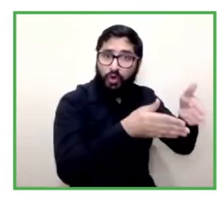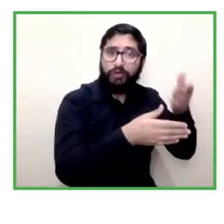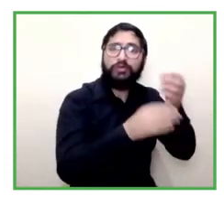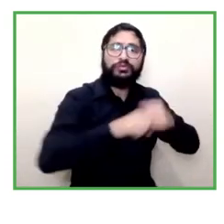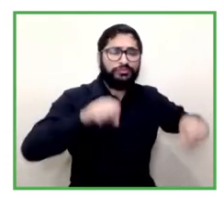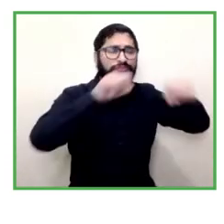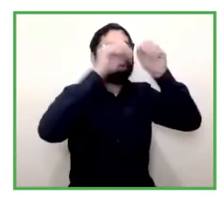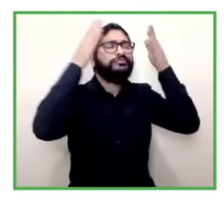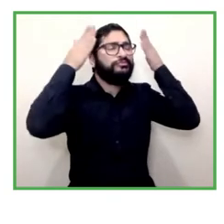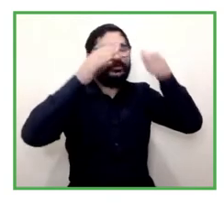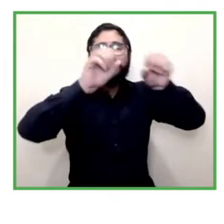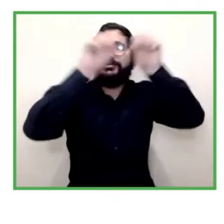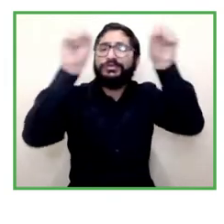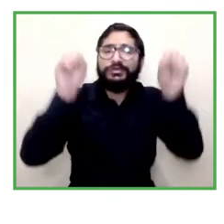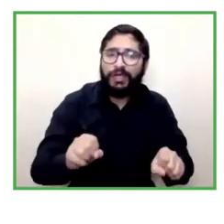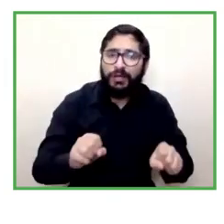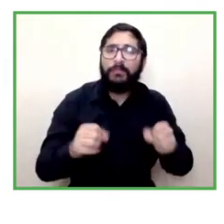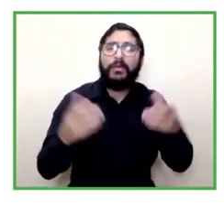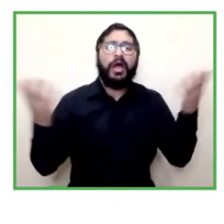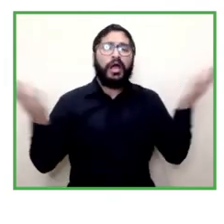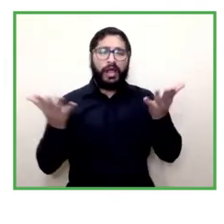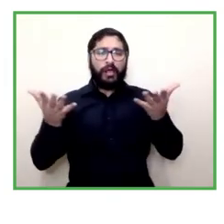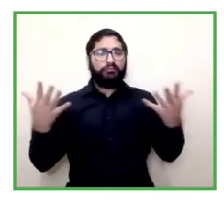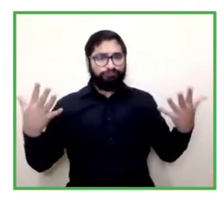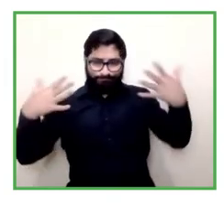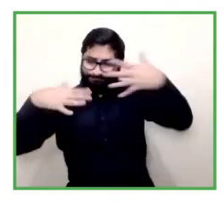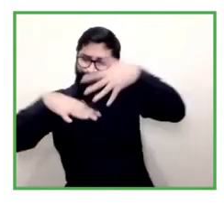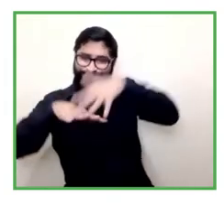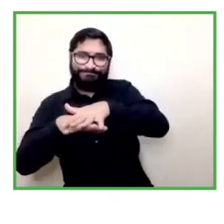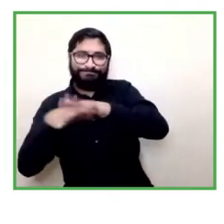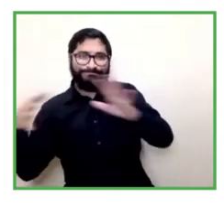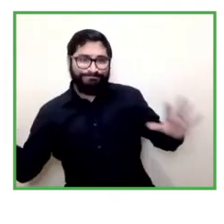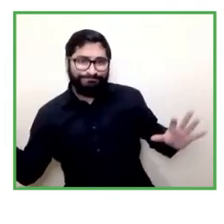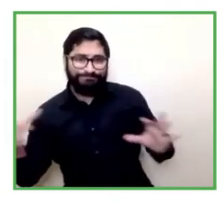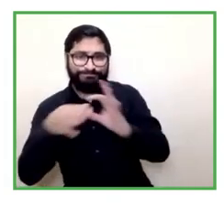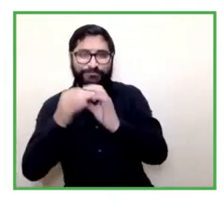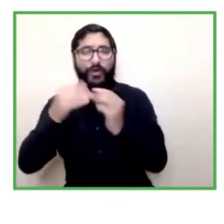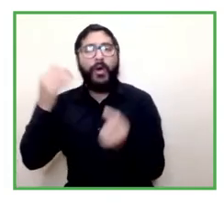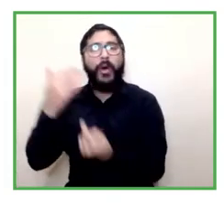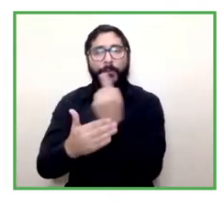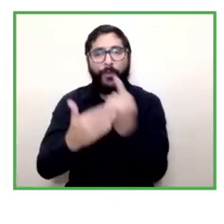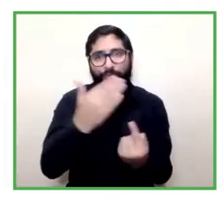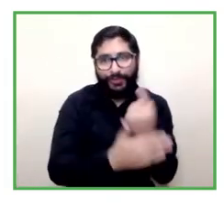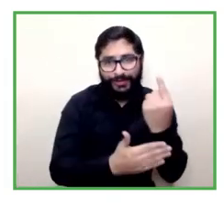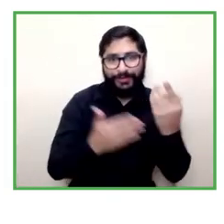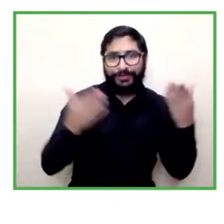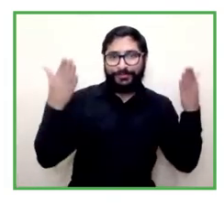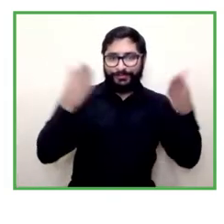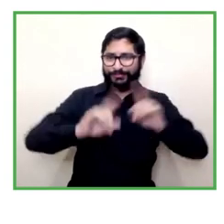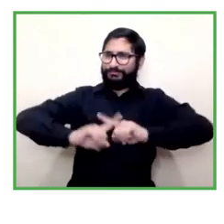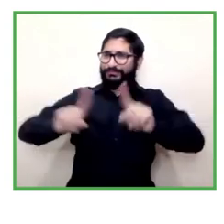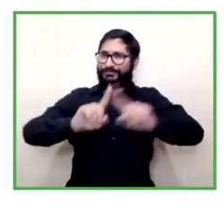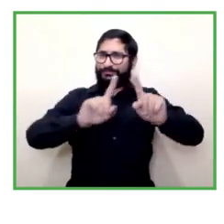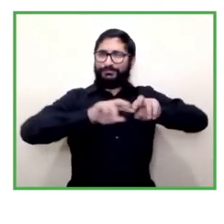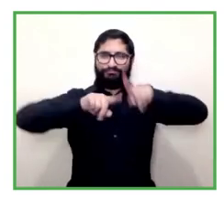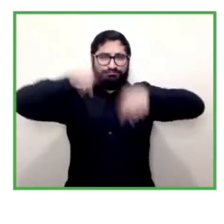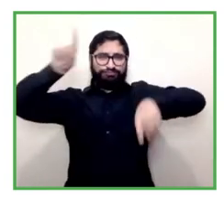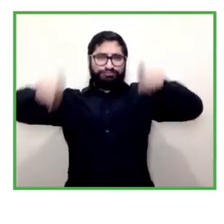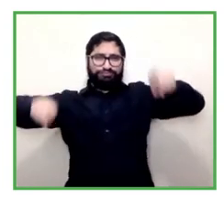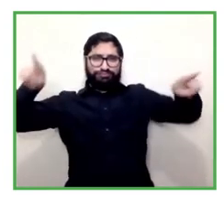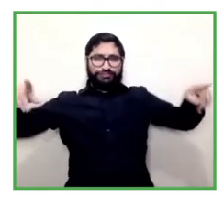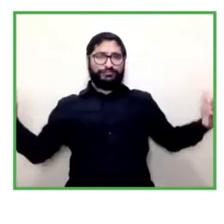vision a system which is integrating many opportunities different programs which